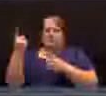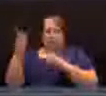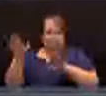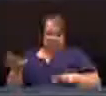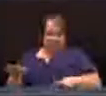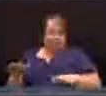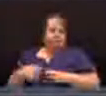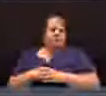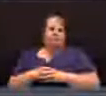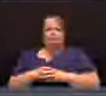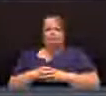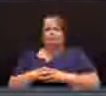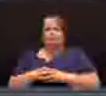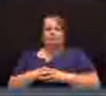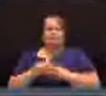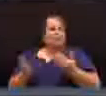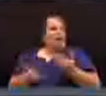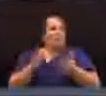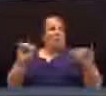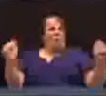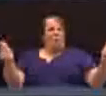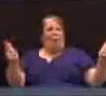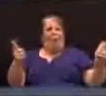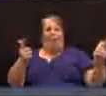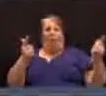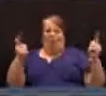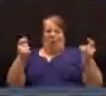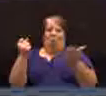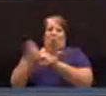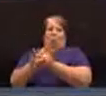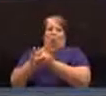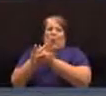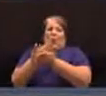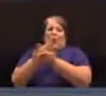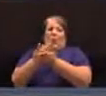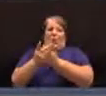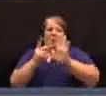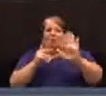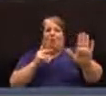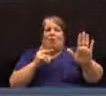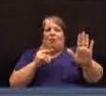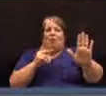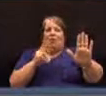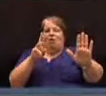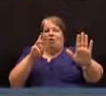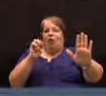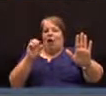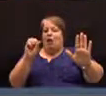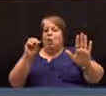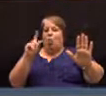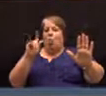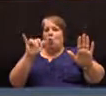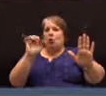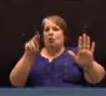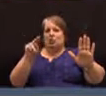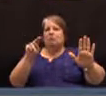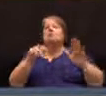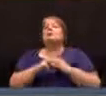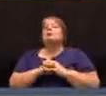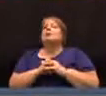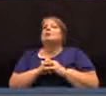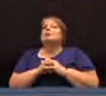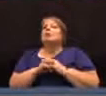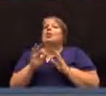have almost unanimously approved Mr. Agave's resolution. Is there